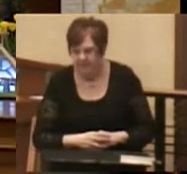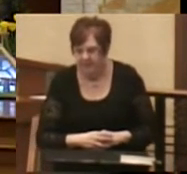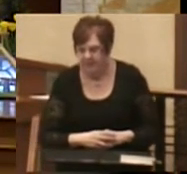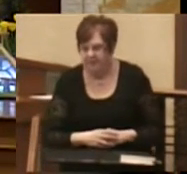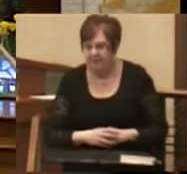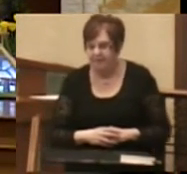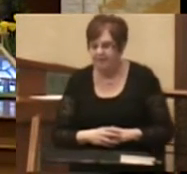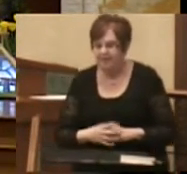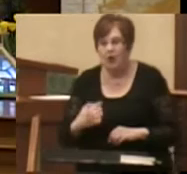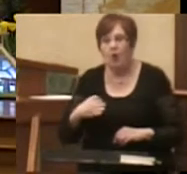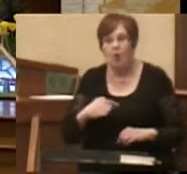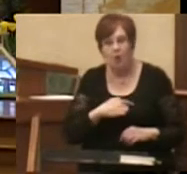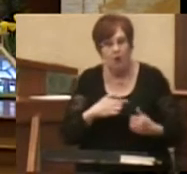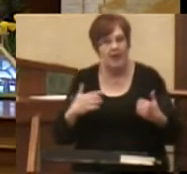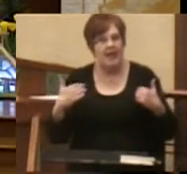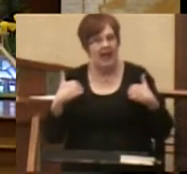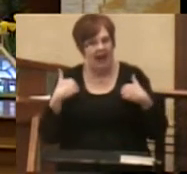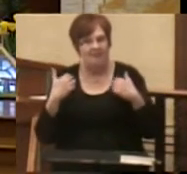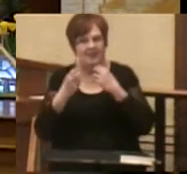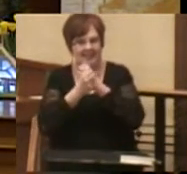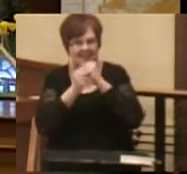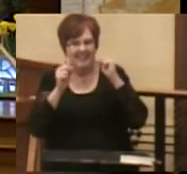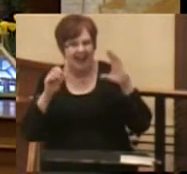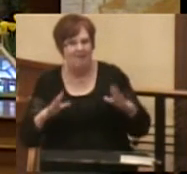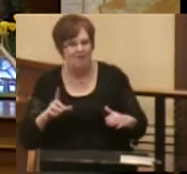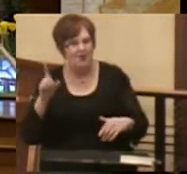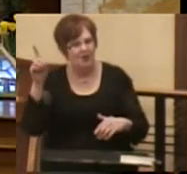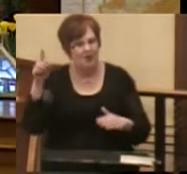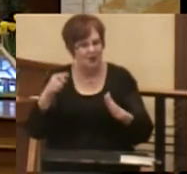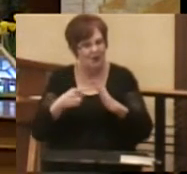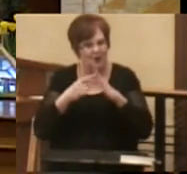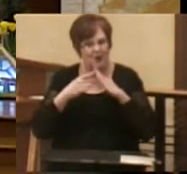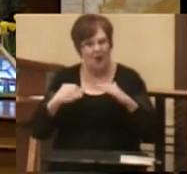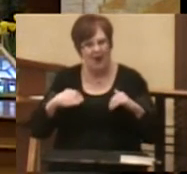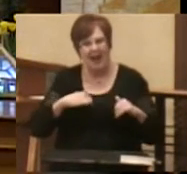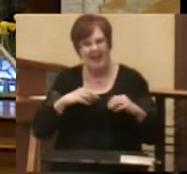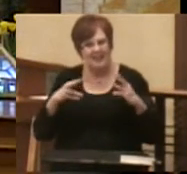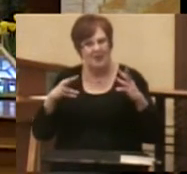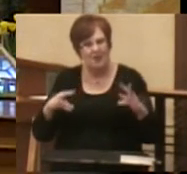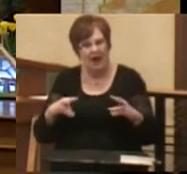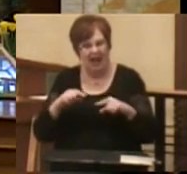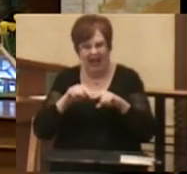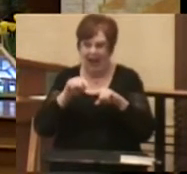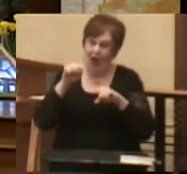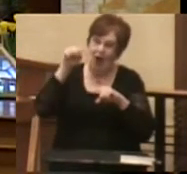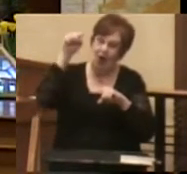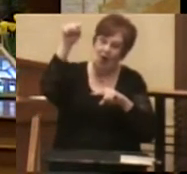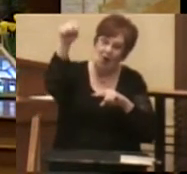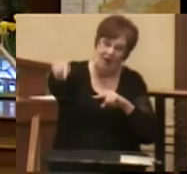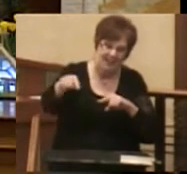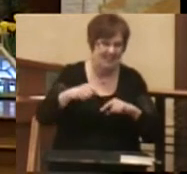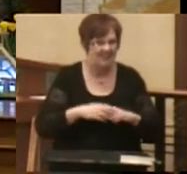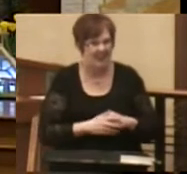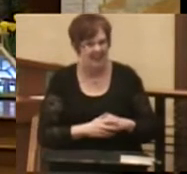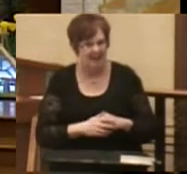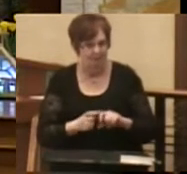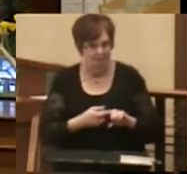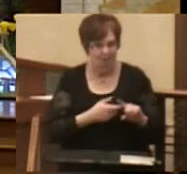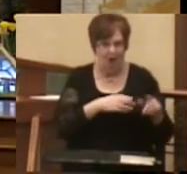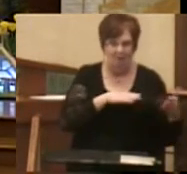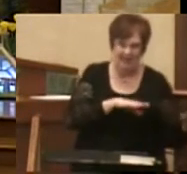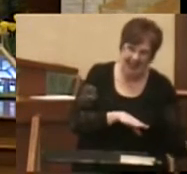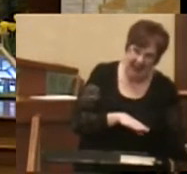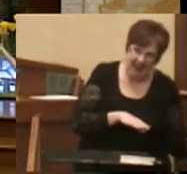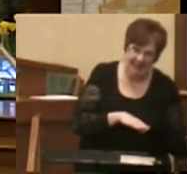We have a Savior who has shown us the way across the divide from death